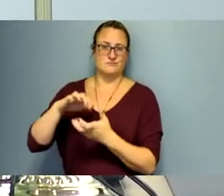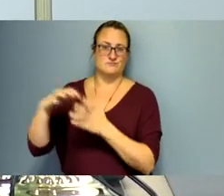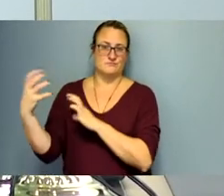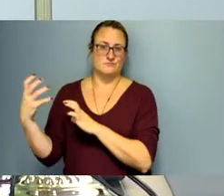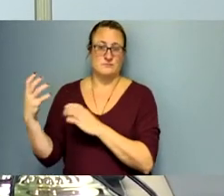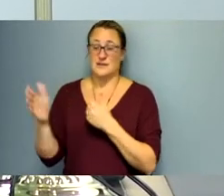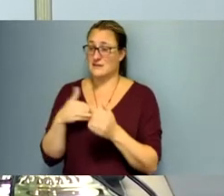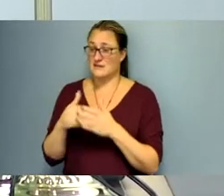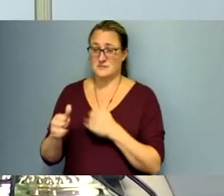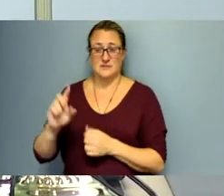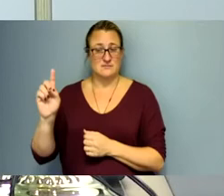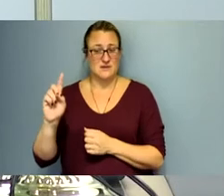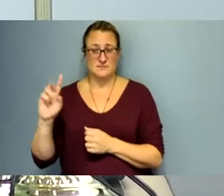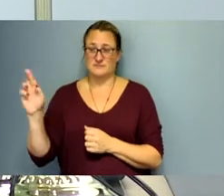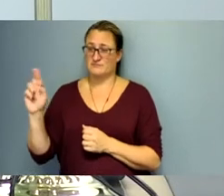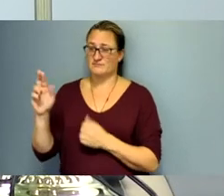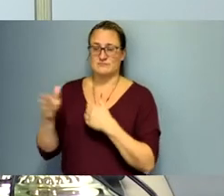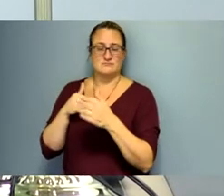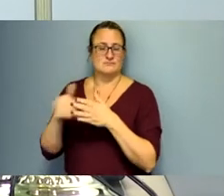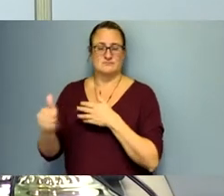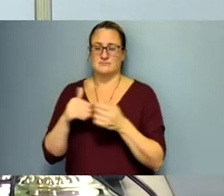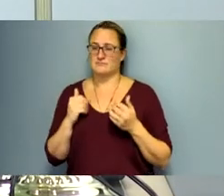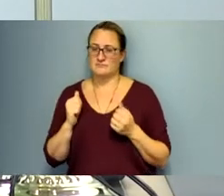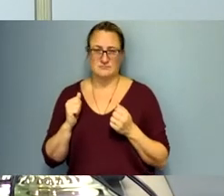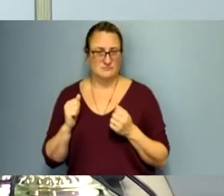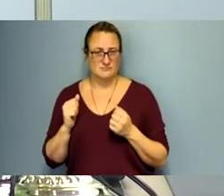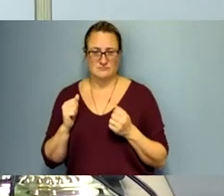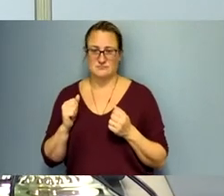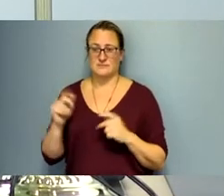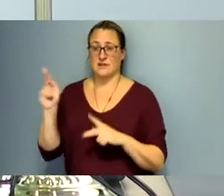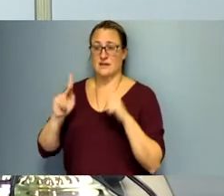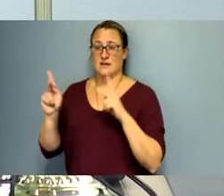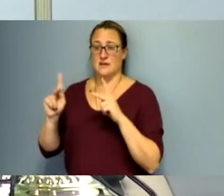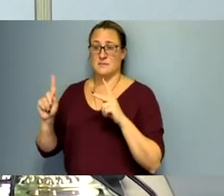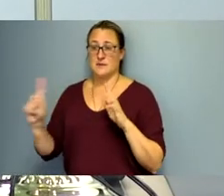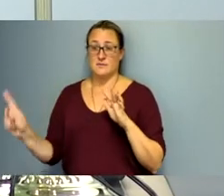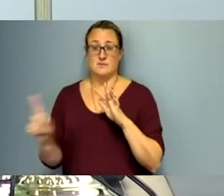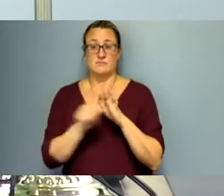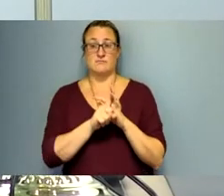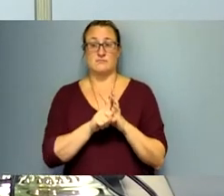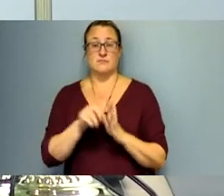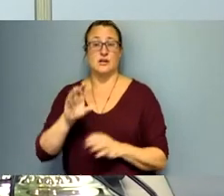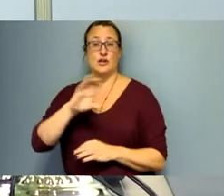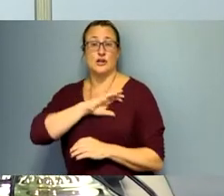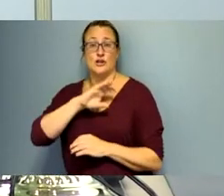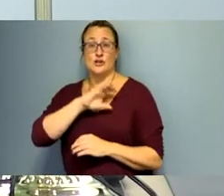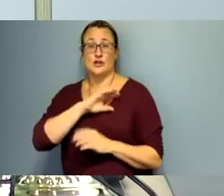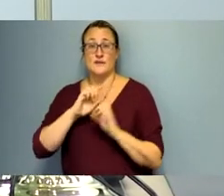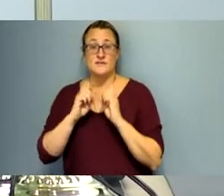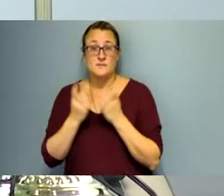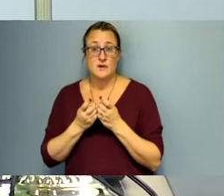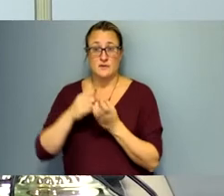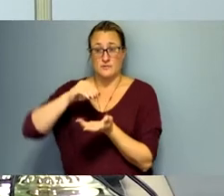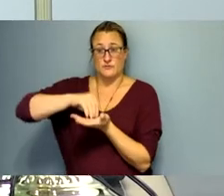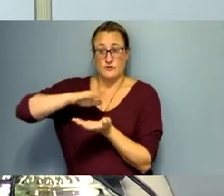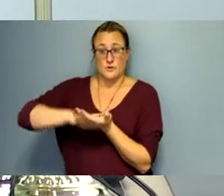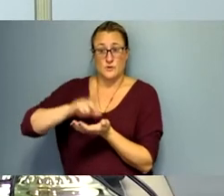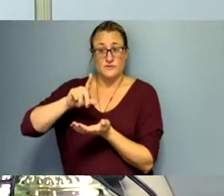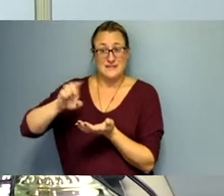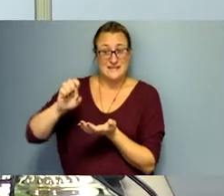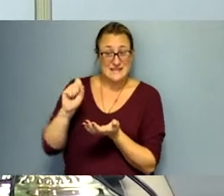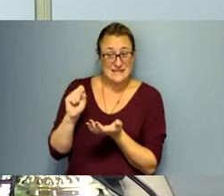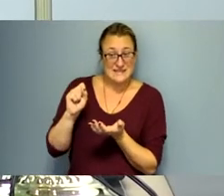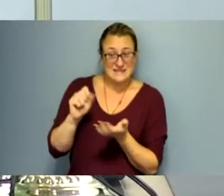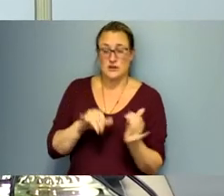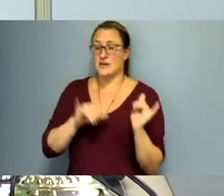party you know the constituents that come to the you know sheriff's uh department or recorder of deeds are the same constituents who go to the